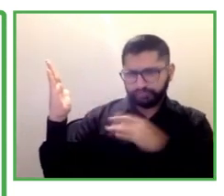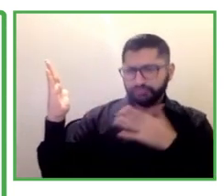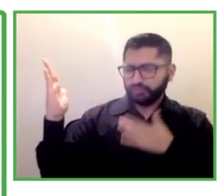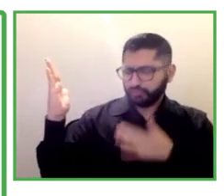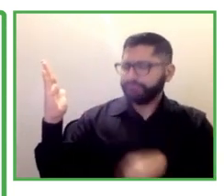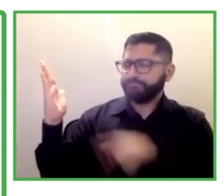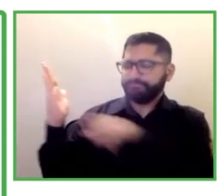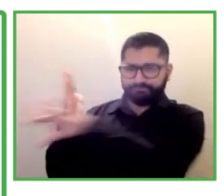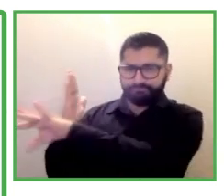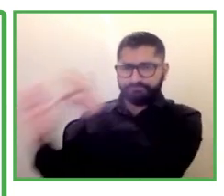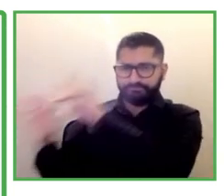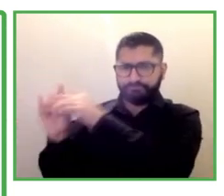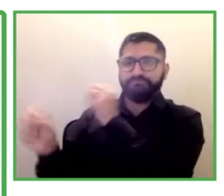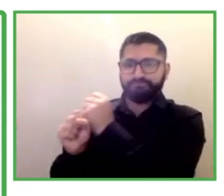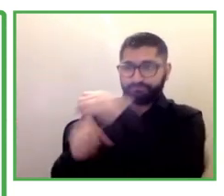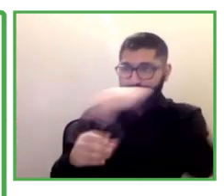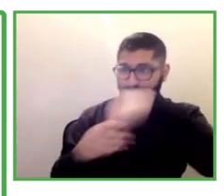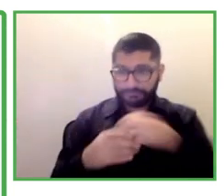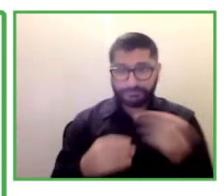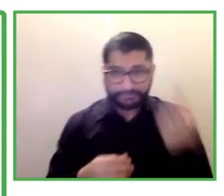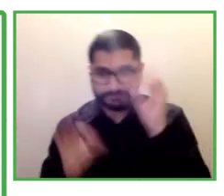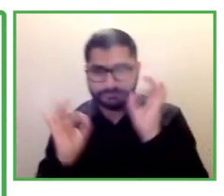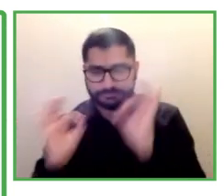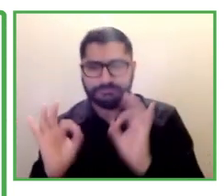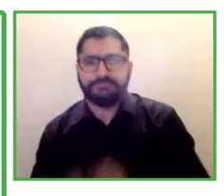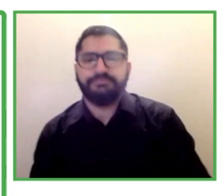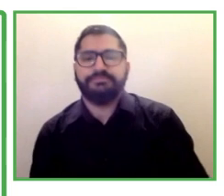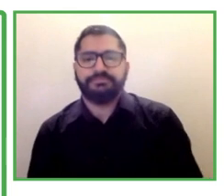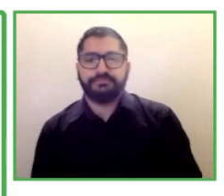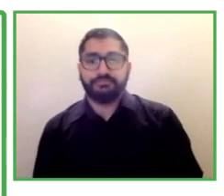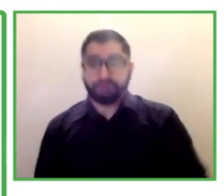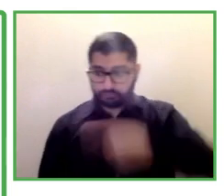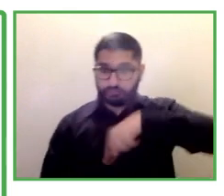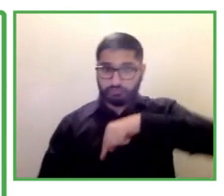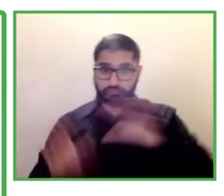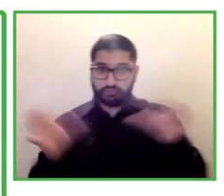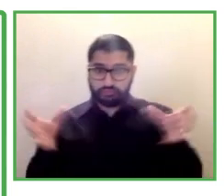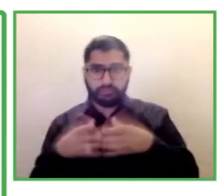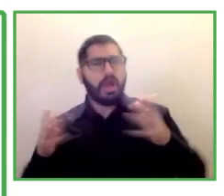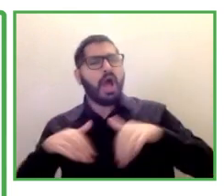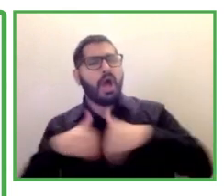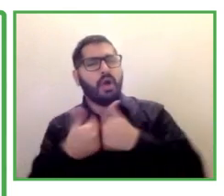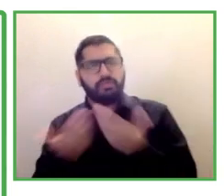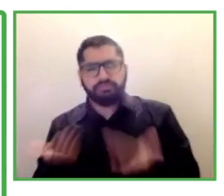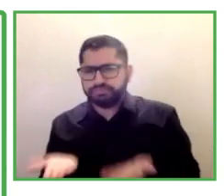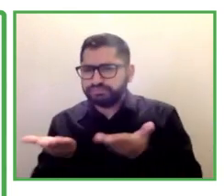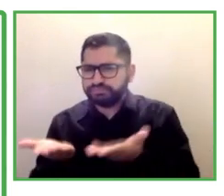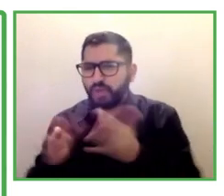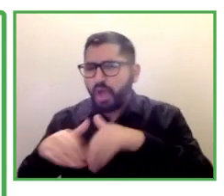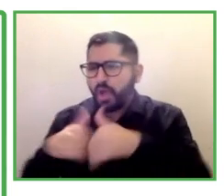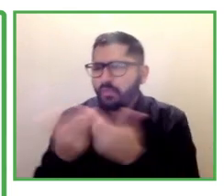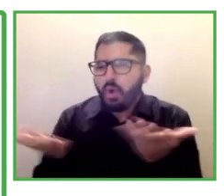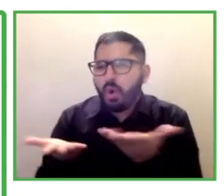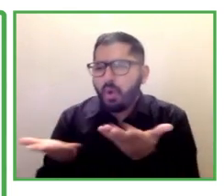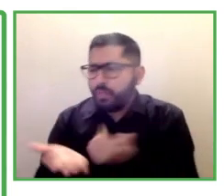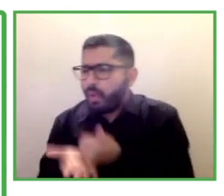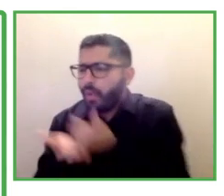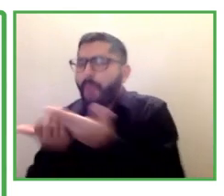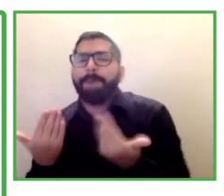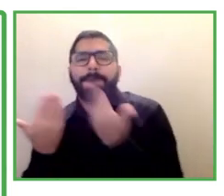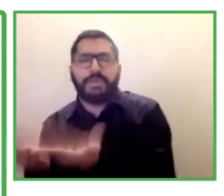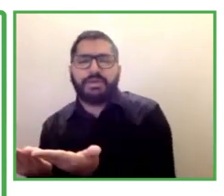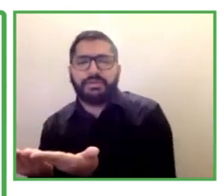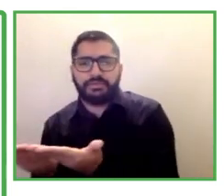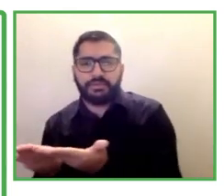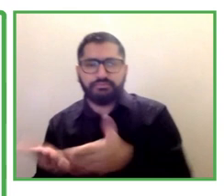actually provide a lot of disability confidence and awareness training um prior to the internships commencing so that managers have a fair understanding